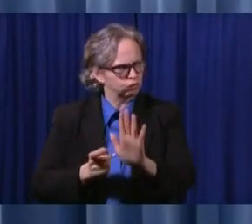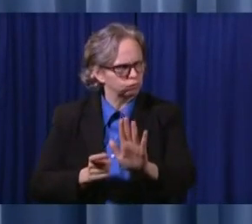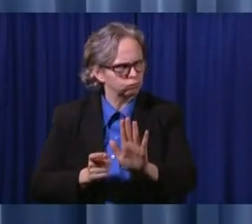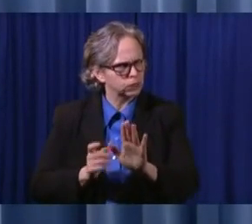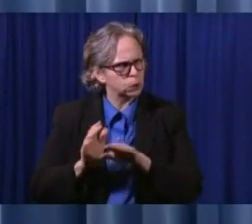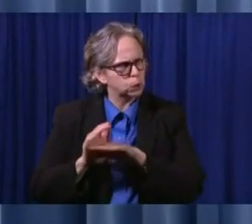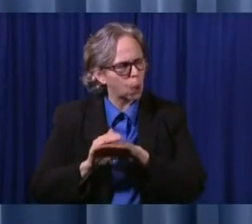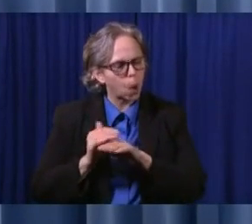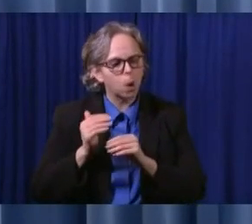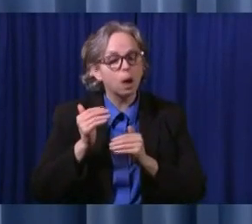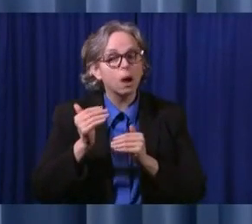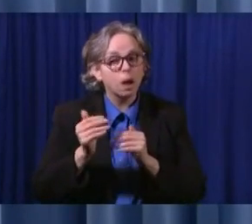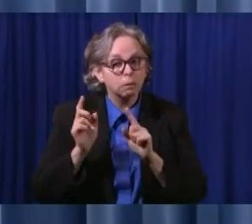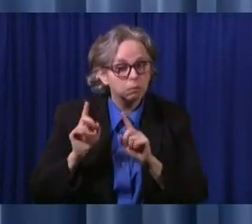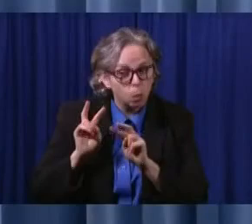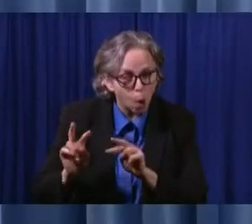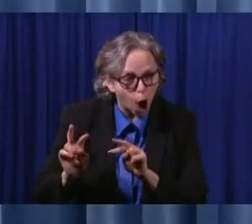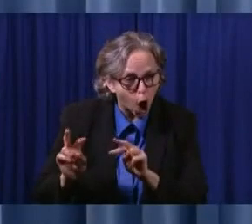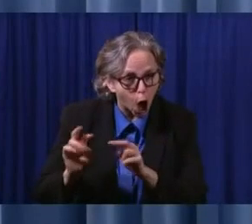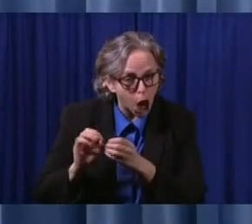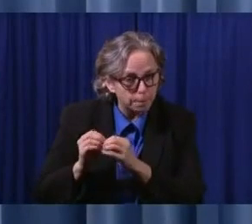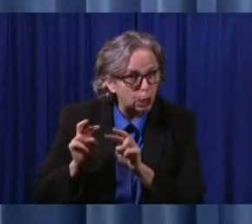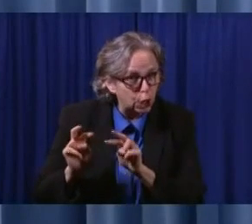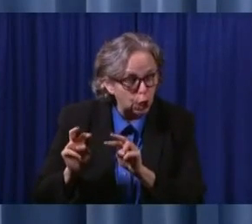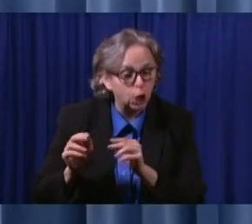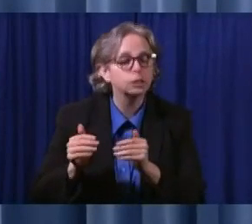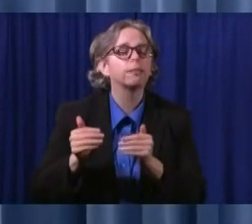see, frankly, how well it works.